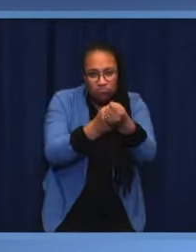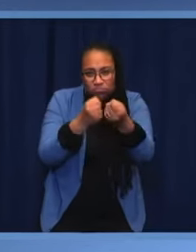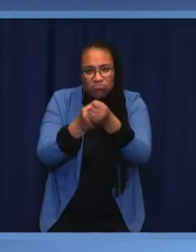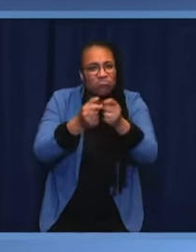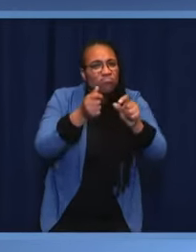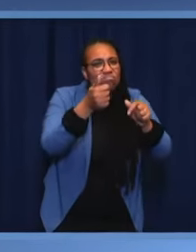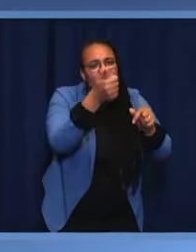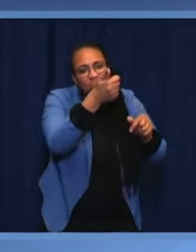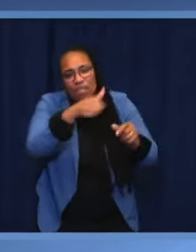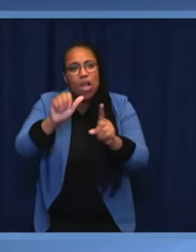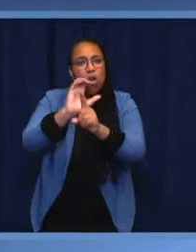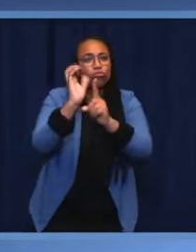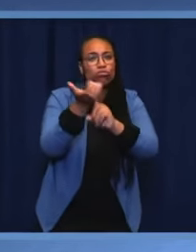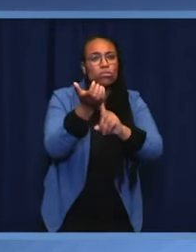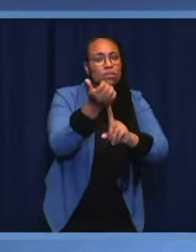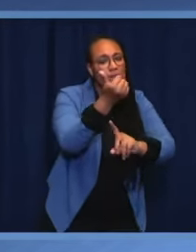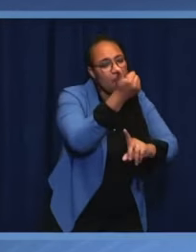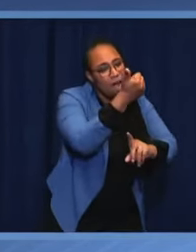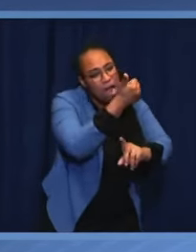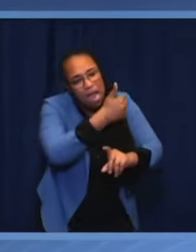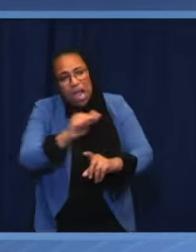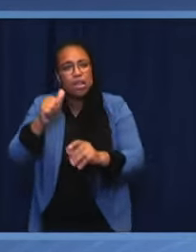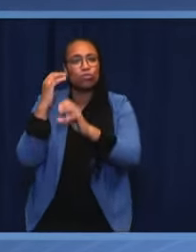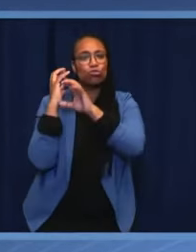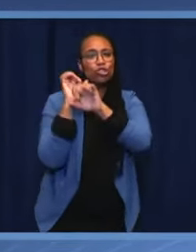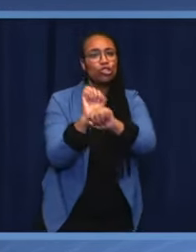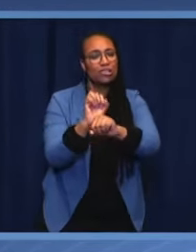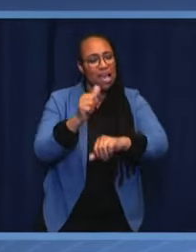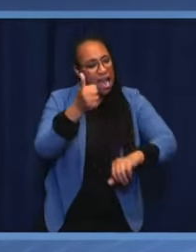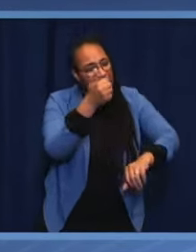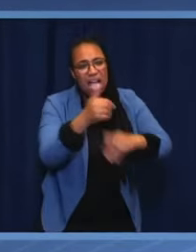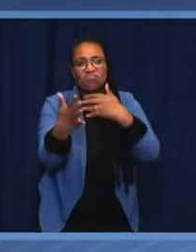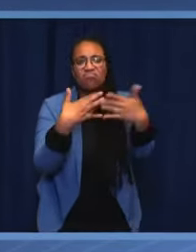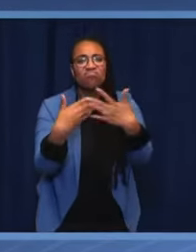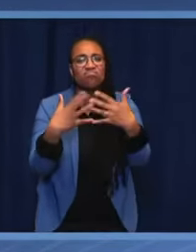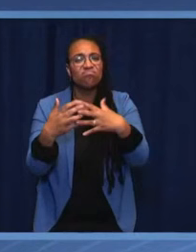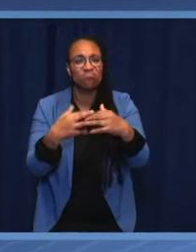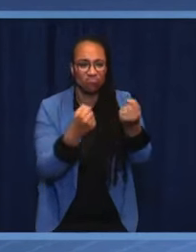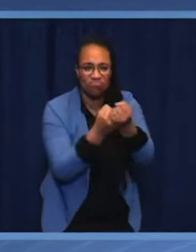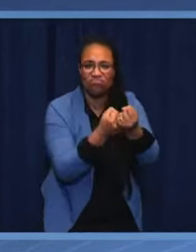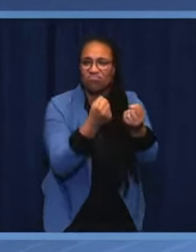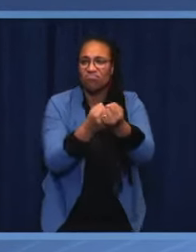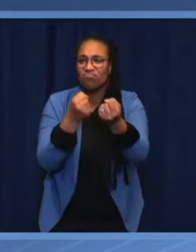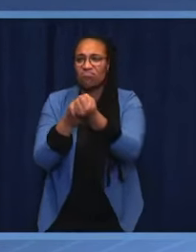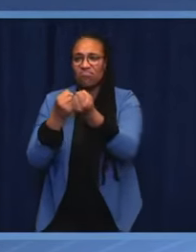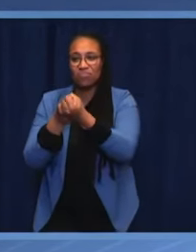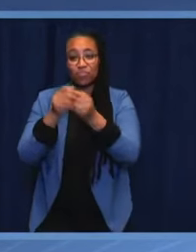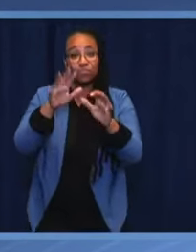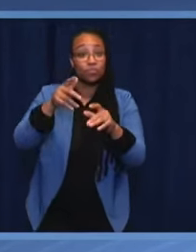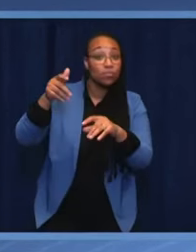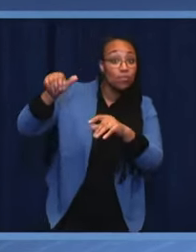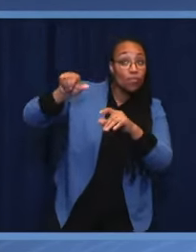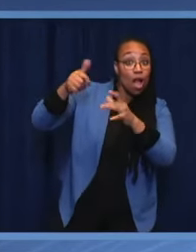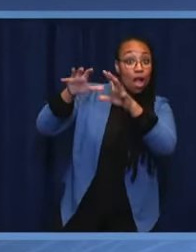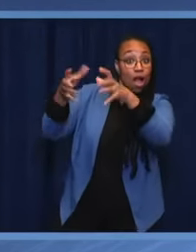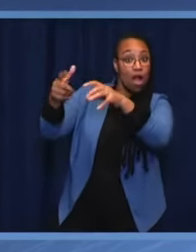stringent requirements, because the other danger that democracy faces